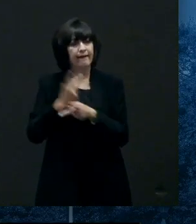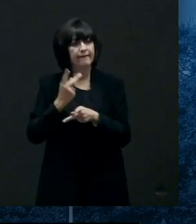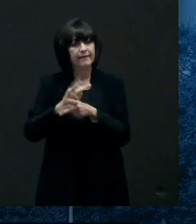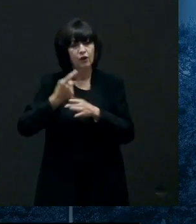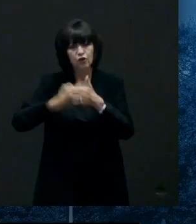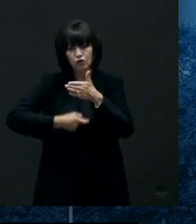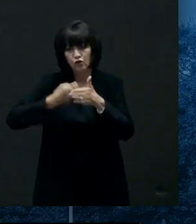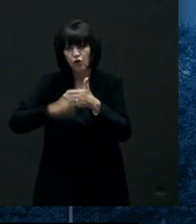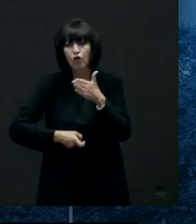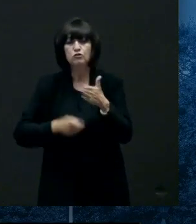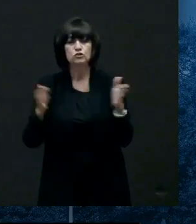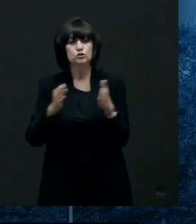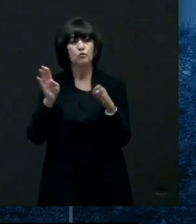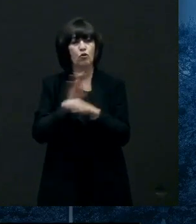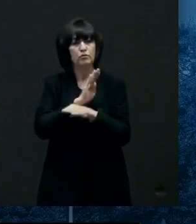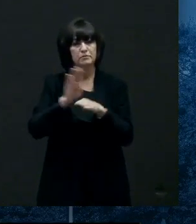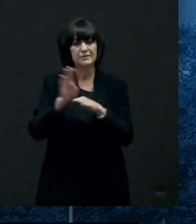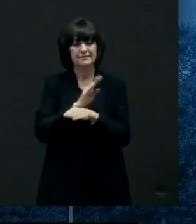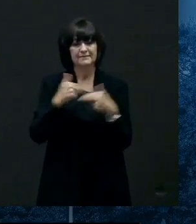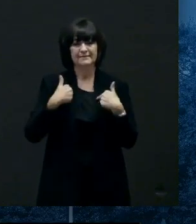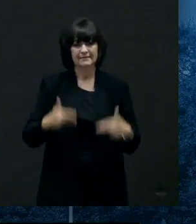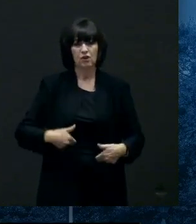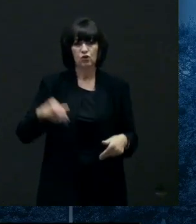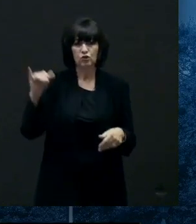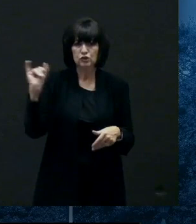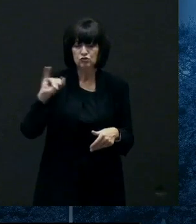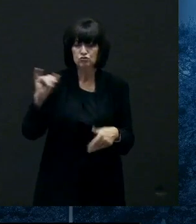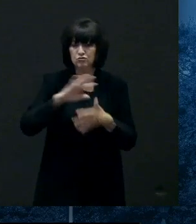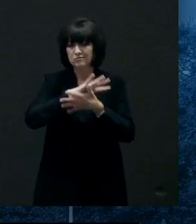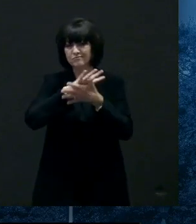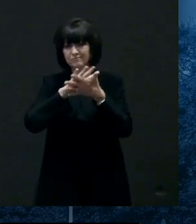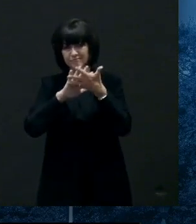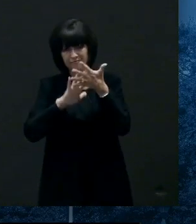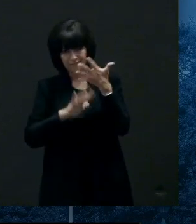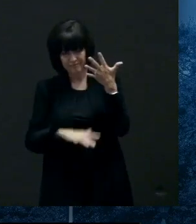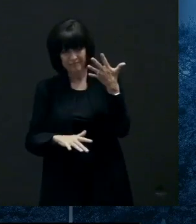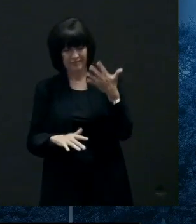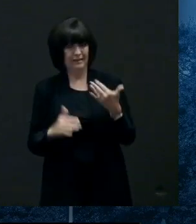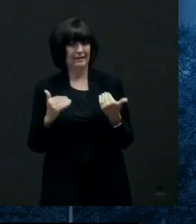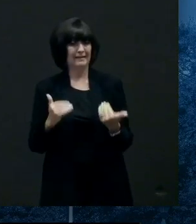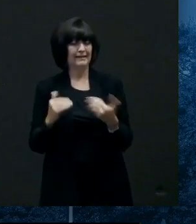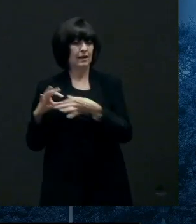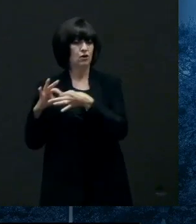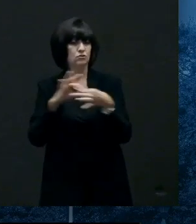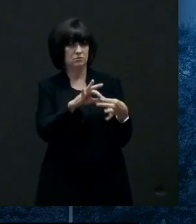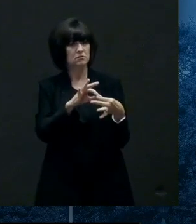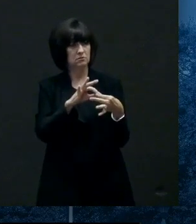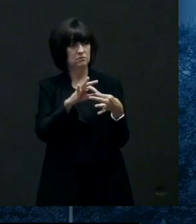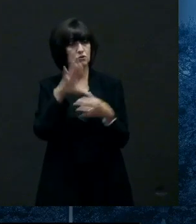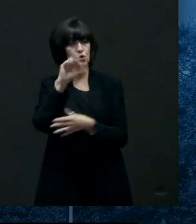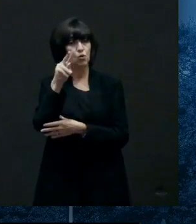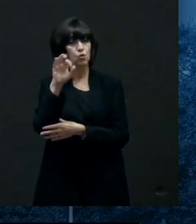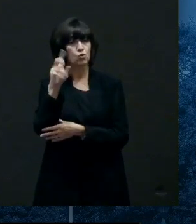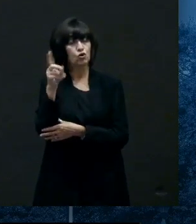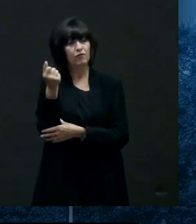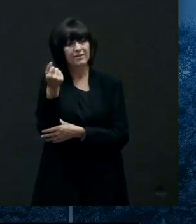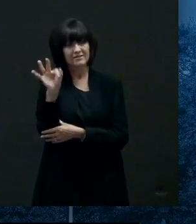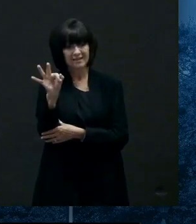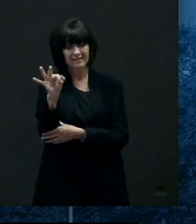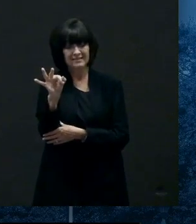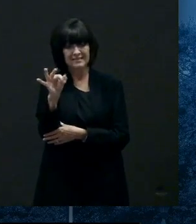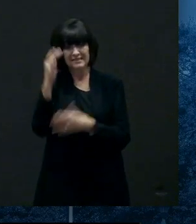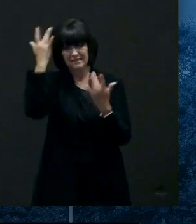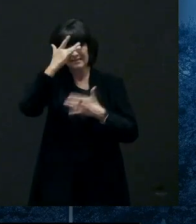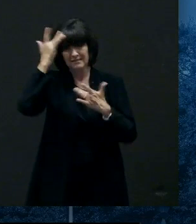and the rest but uh in the context of covet 19 and this pandemic uh with the risk